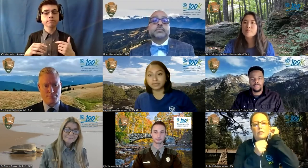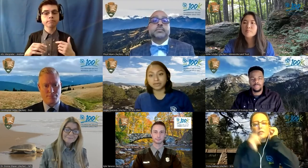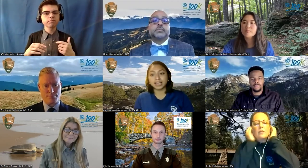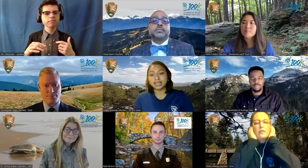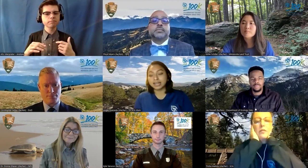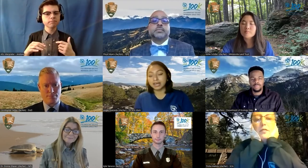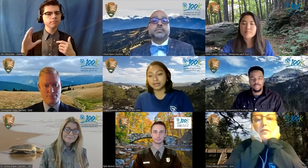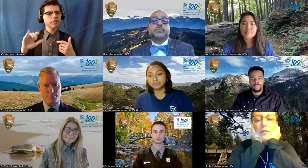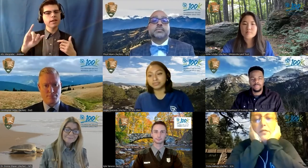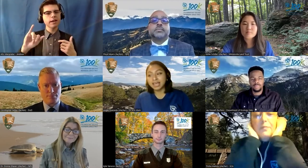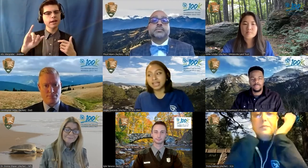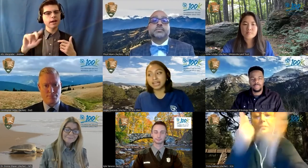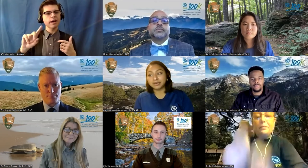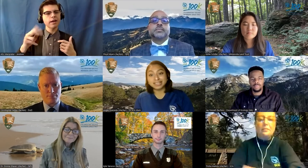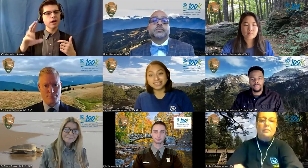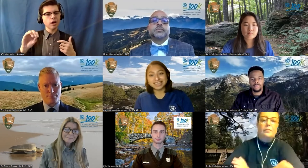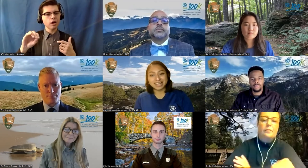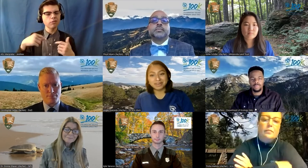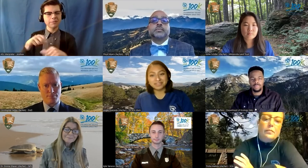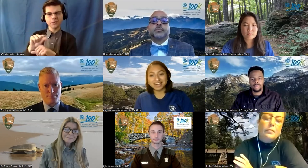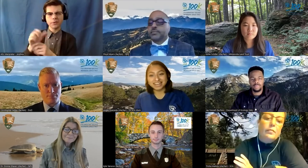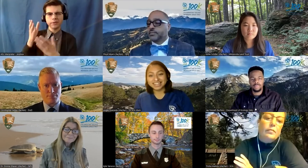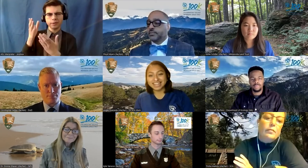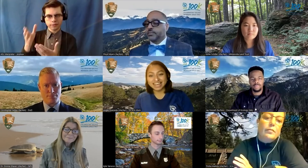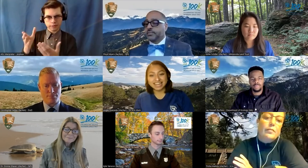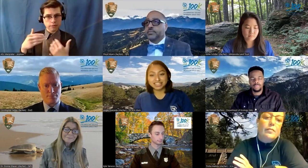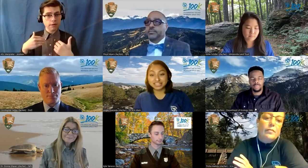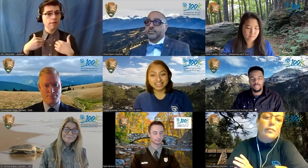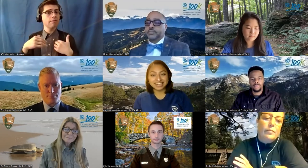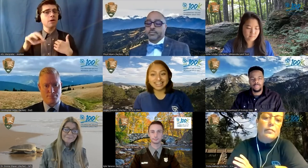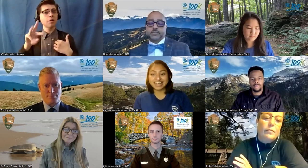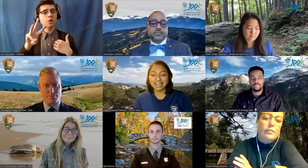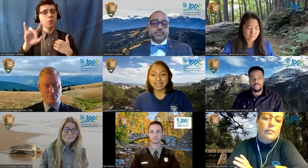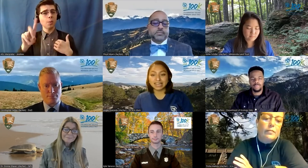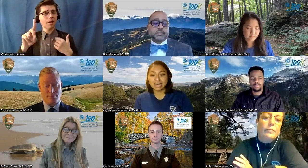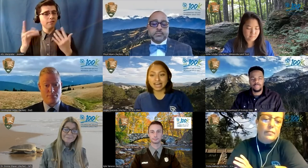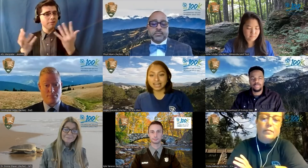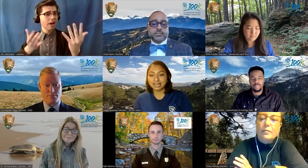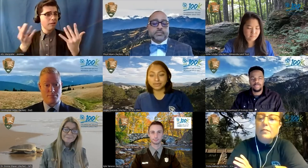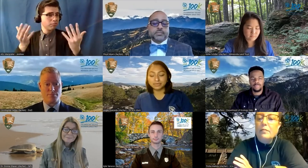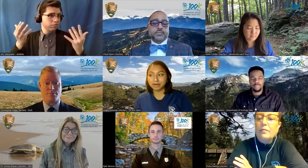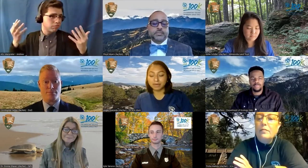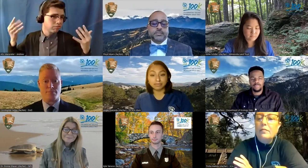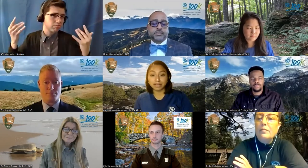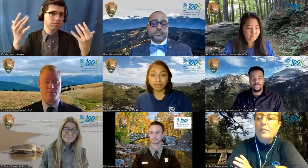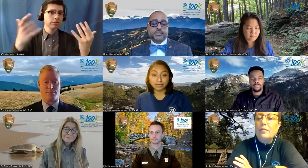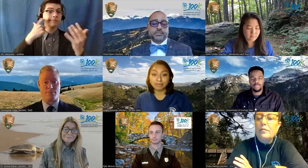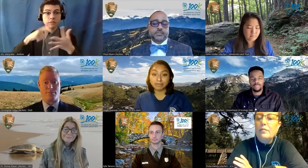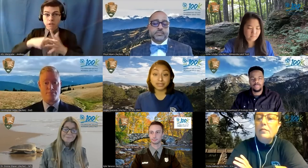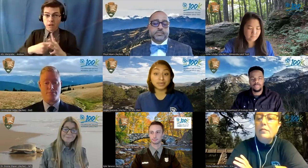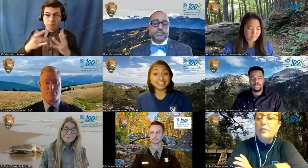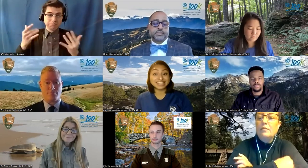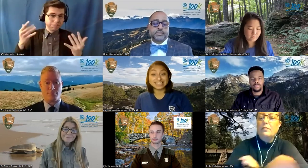where i was located um there was a wildfire that had just started and i among many